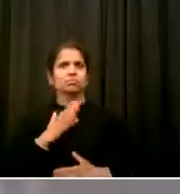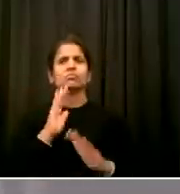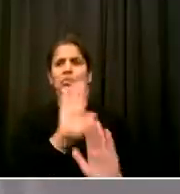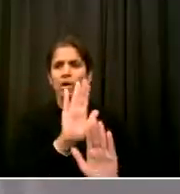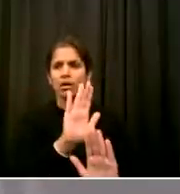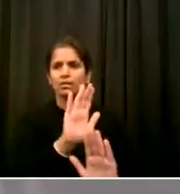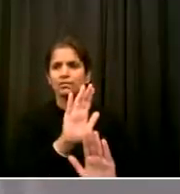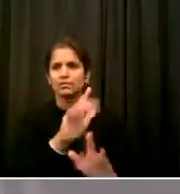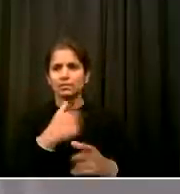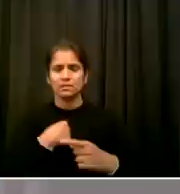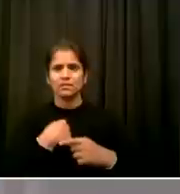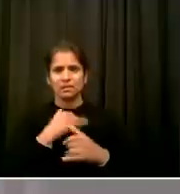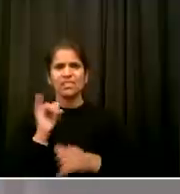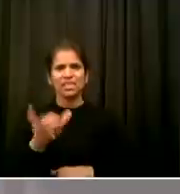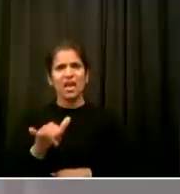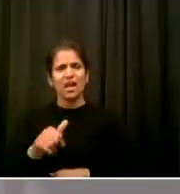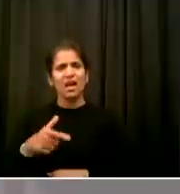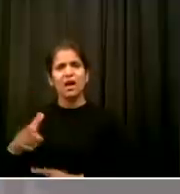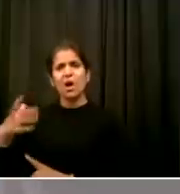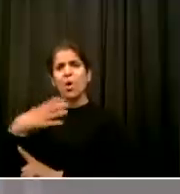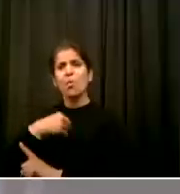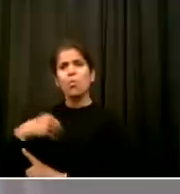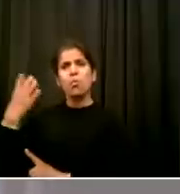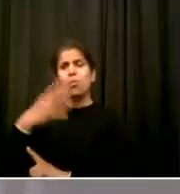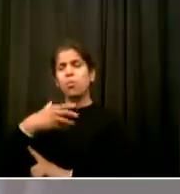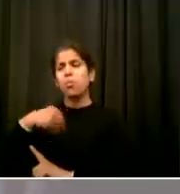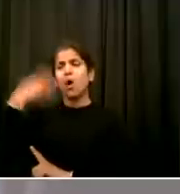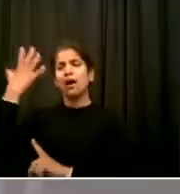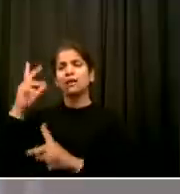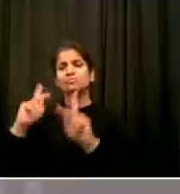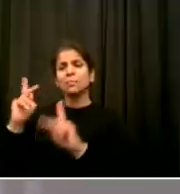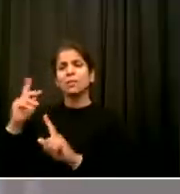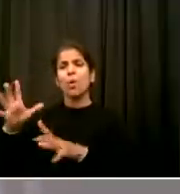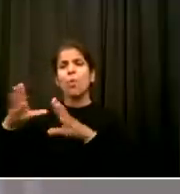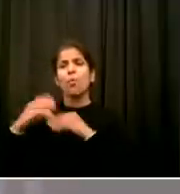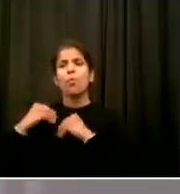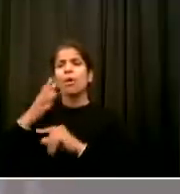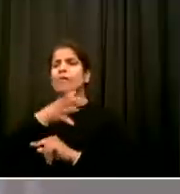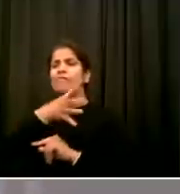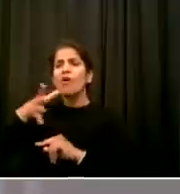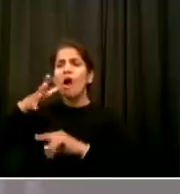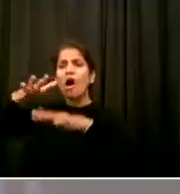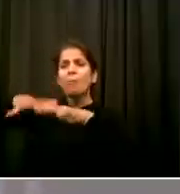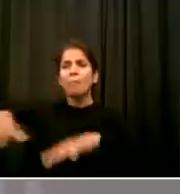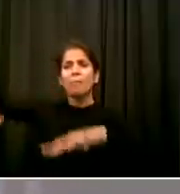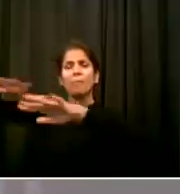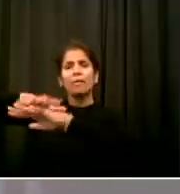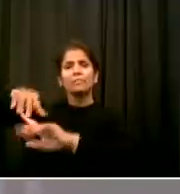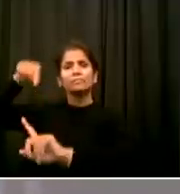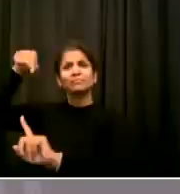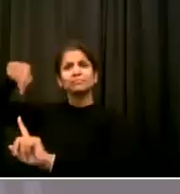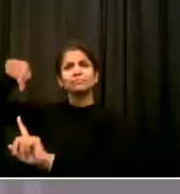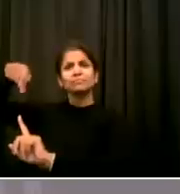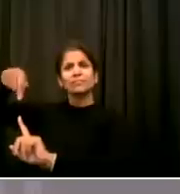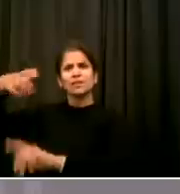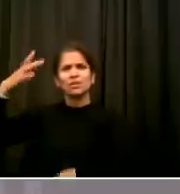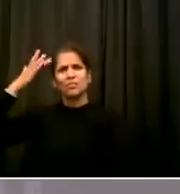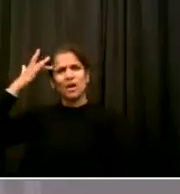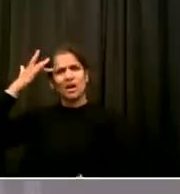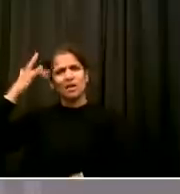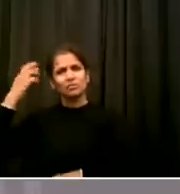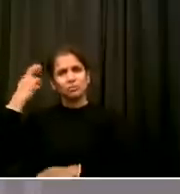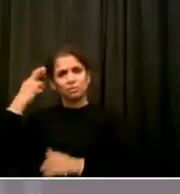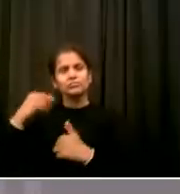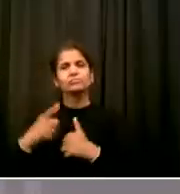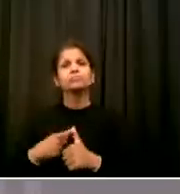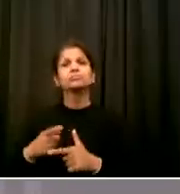that if the powerful slave aristocracy continued The slave owners would grab all of the most valuable land